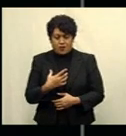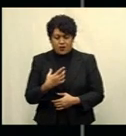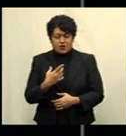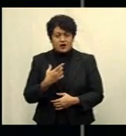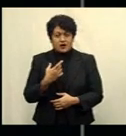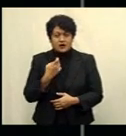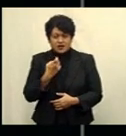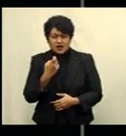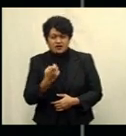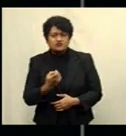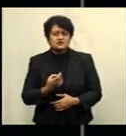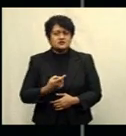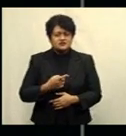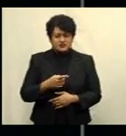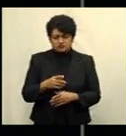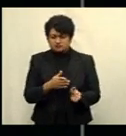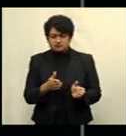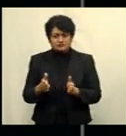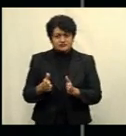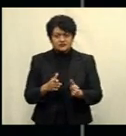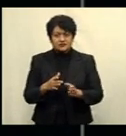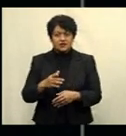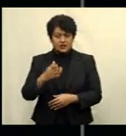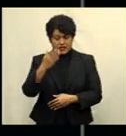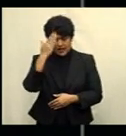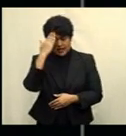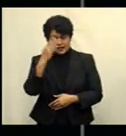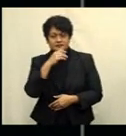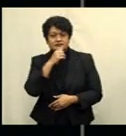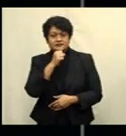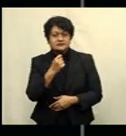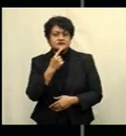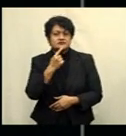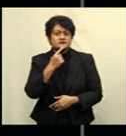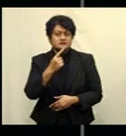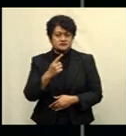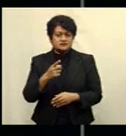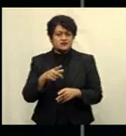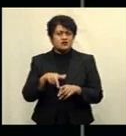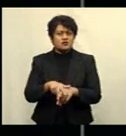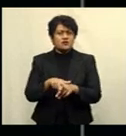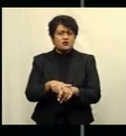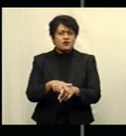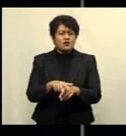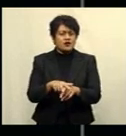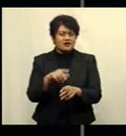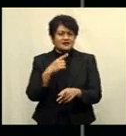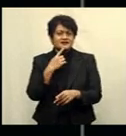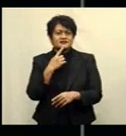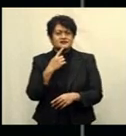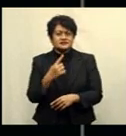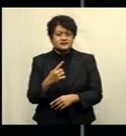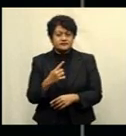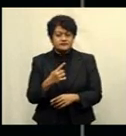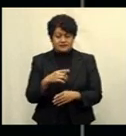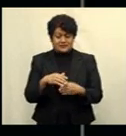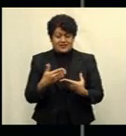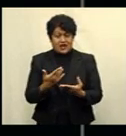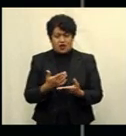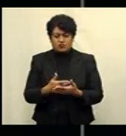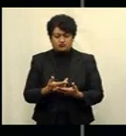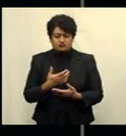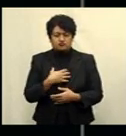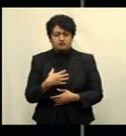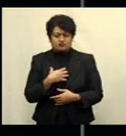with their movements. Torangani Koro of Watualaile Village in Nanronga, Vilyame Rasova says they are on high alert